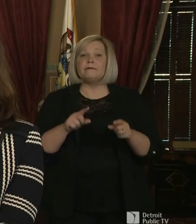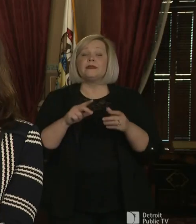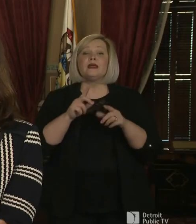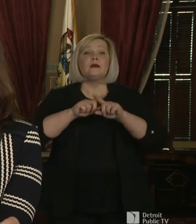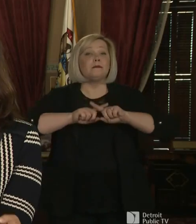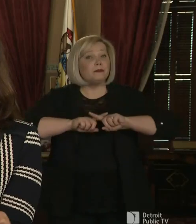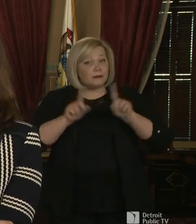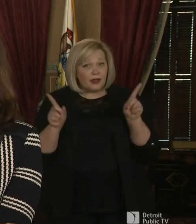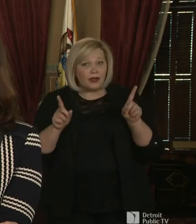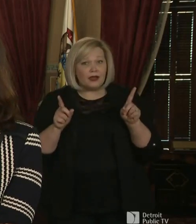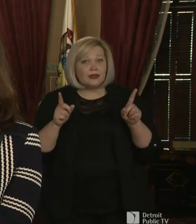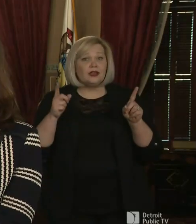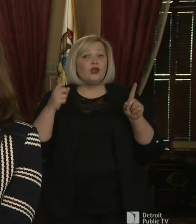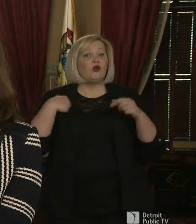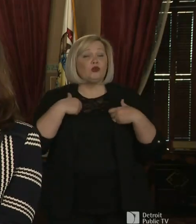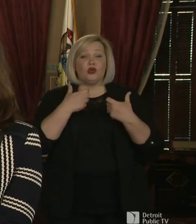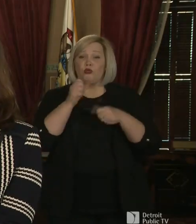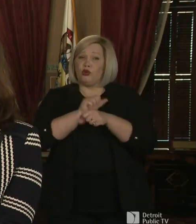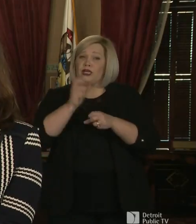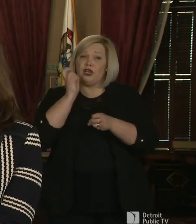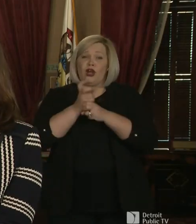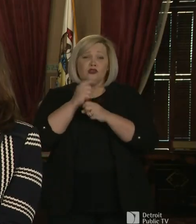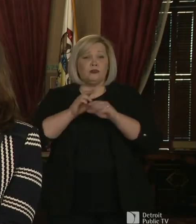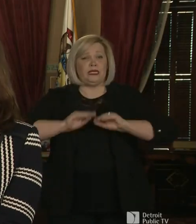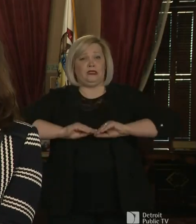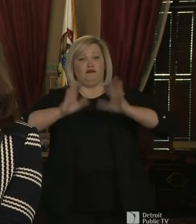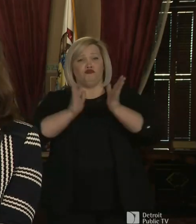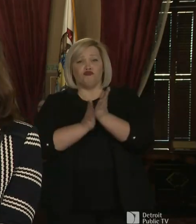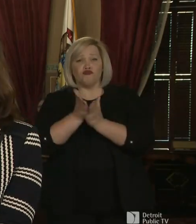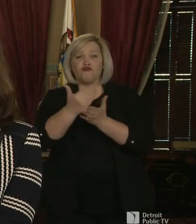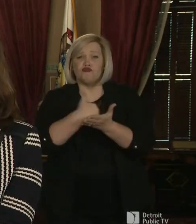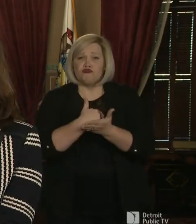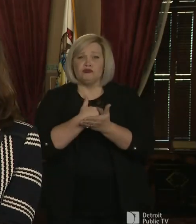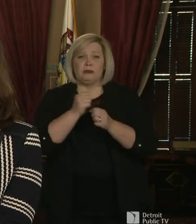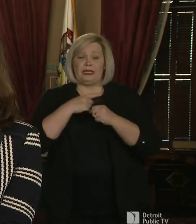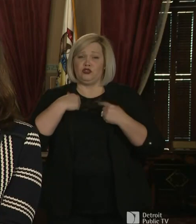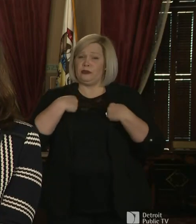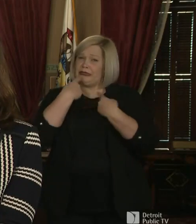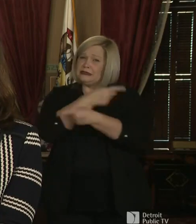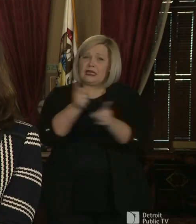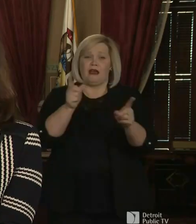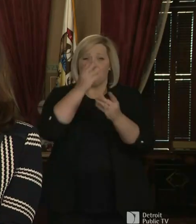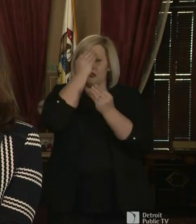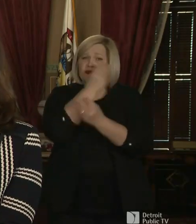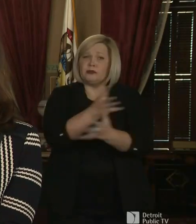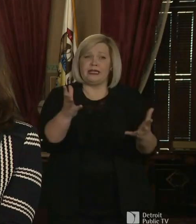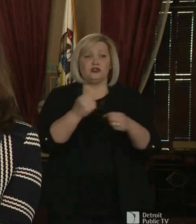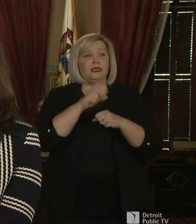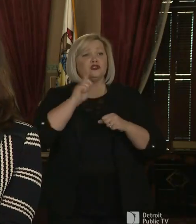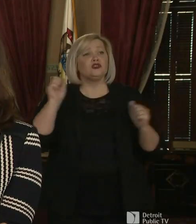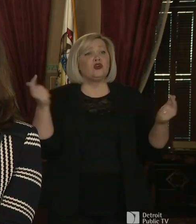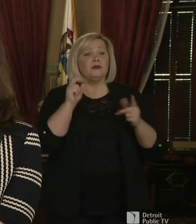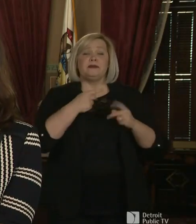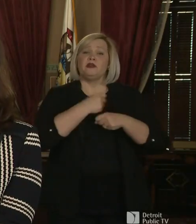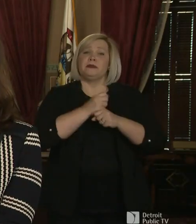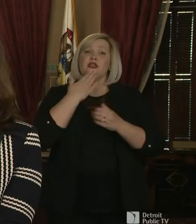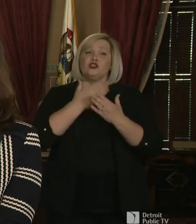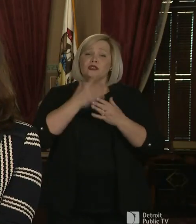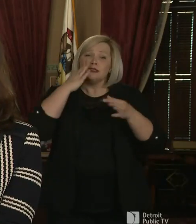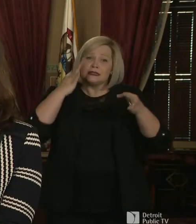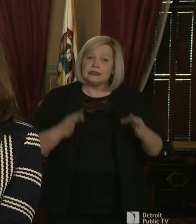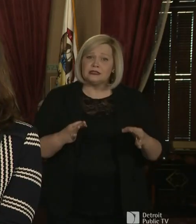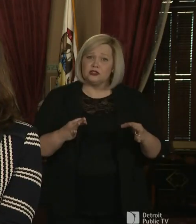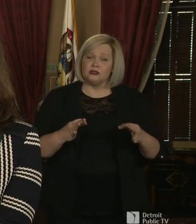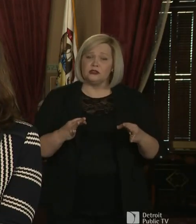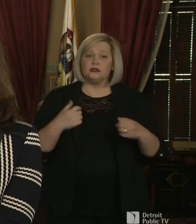are transparent so that people have got accurate information with which to make decisions. We're working